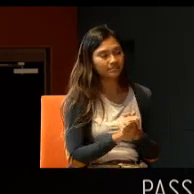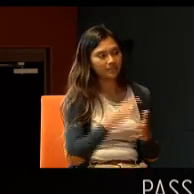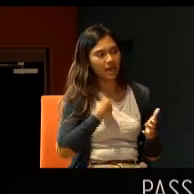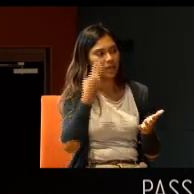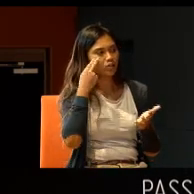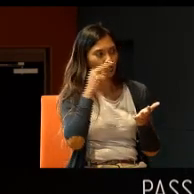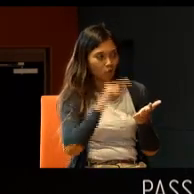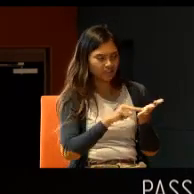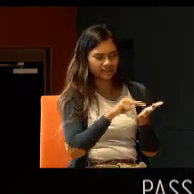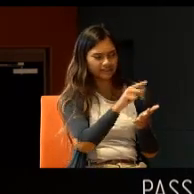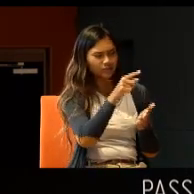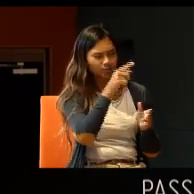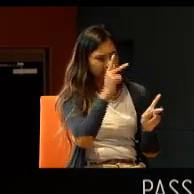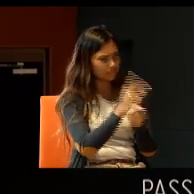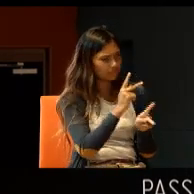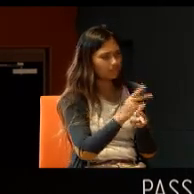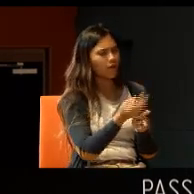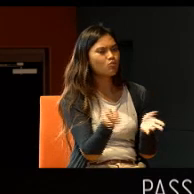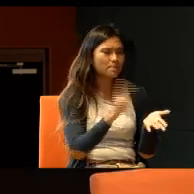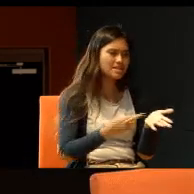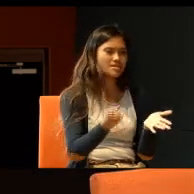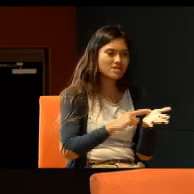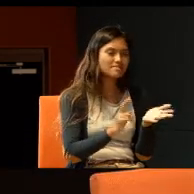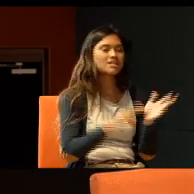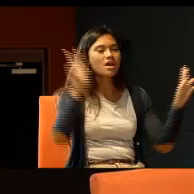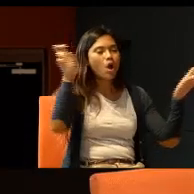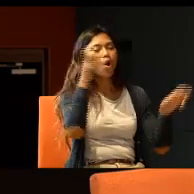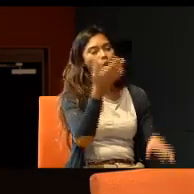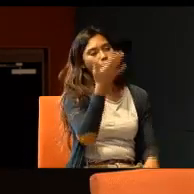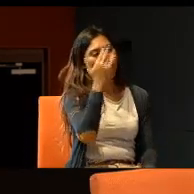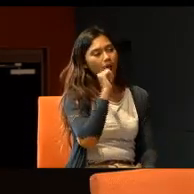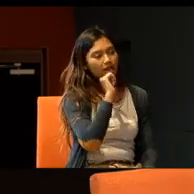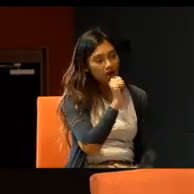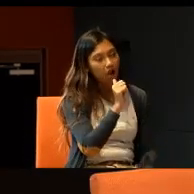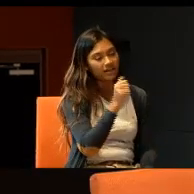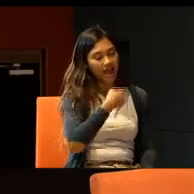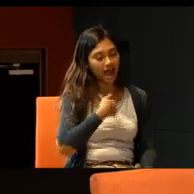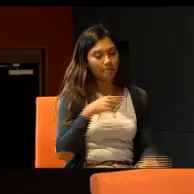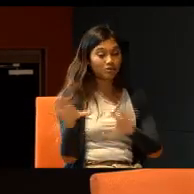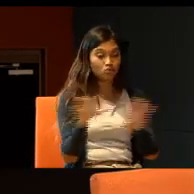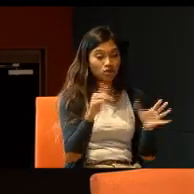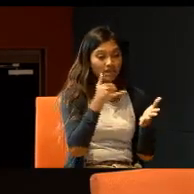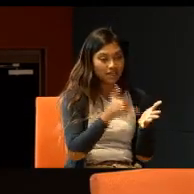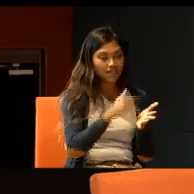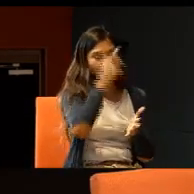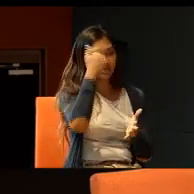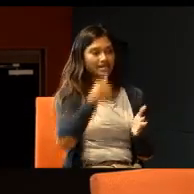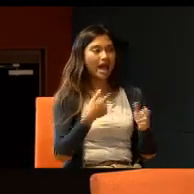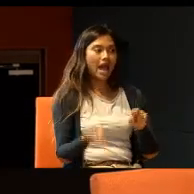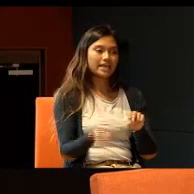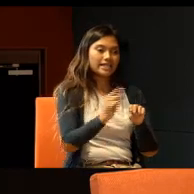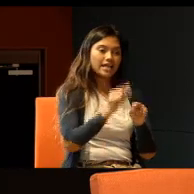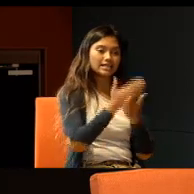noticed, that you kept repeating that, just now, you know, I am doing it, because I am gaining something.